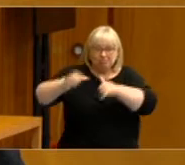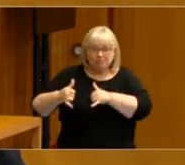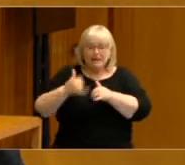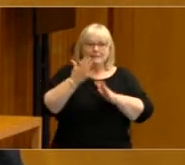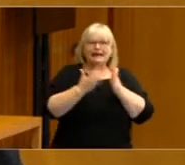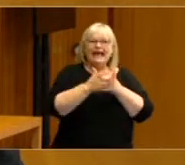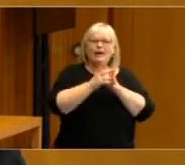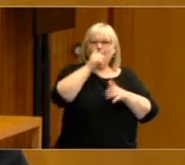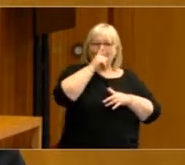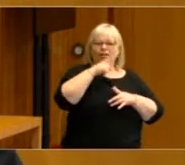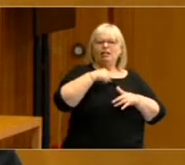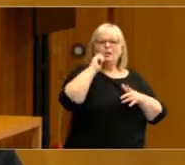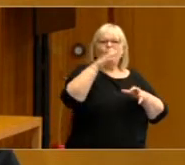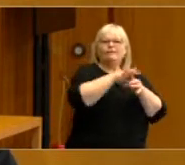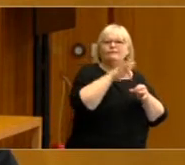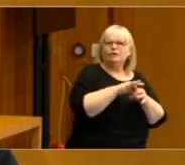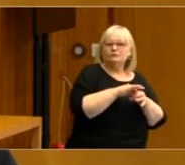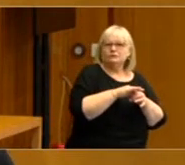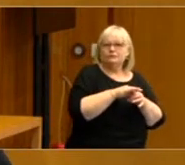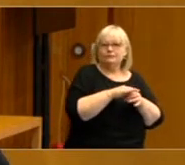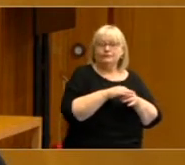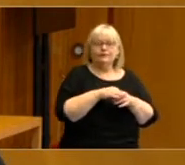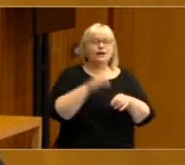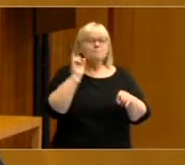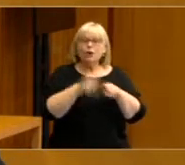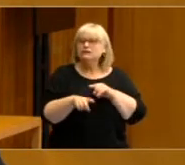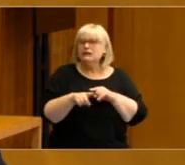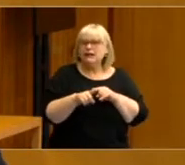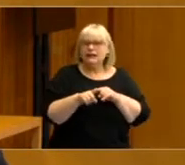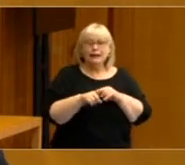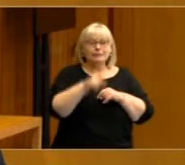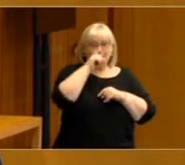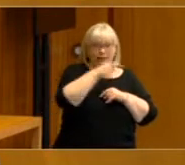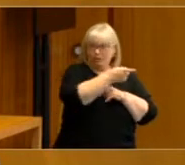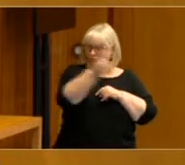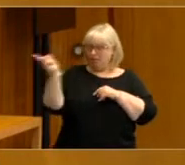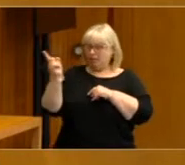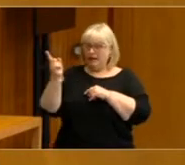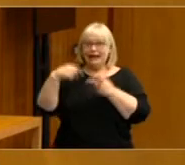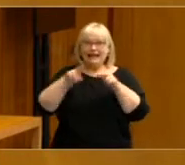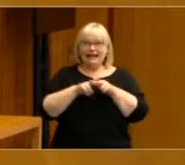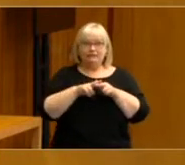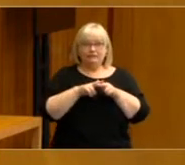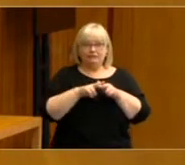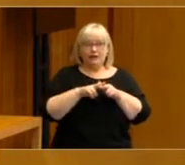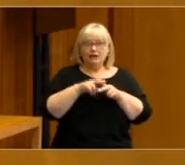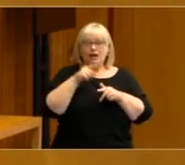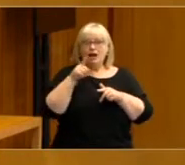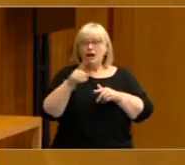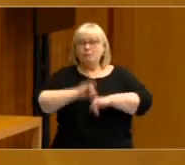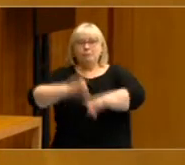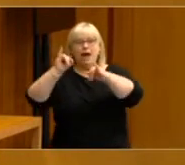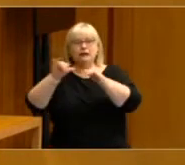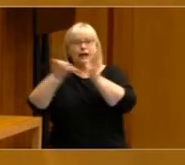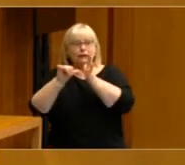and attitudes, with the central idea being that citizens will punish governments for poor economic economic